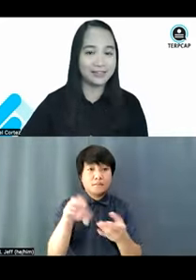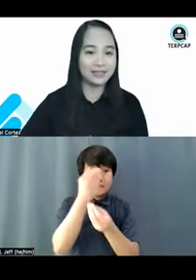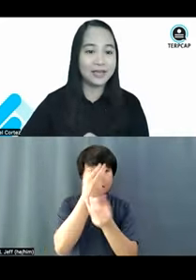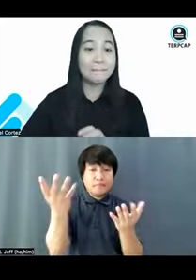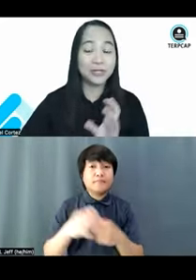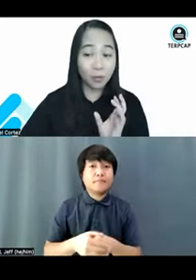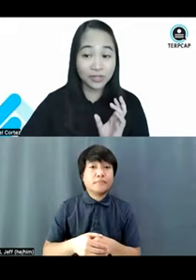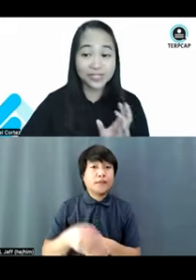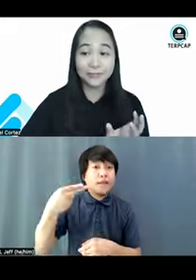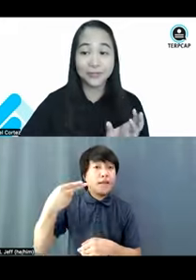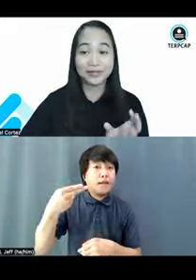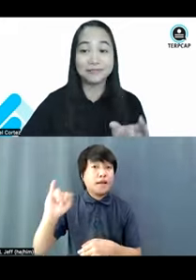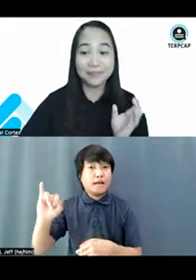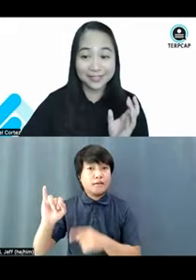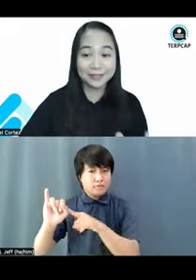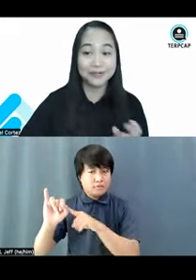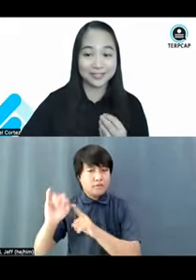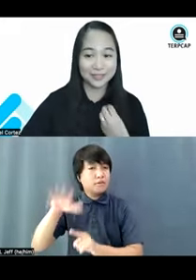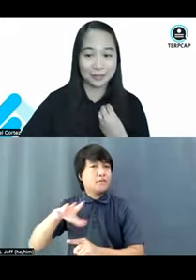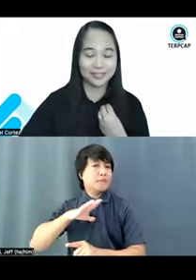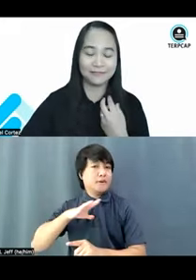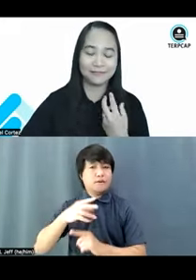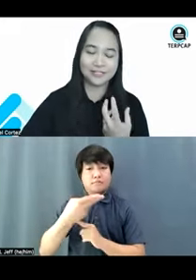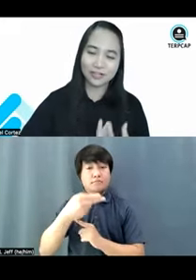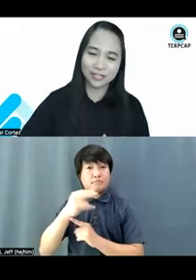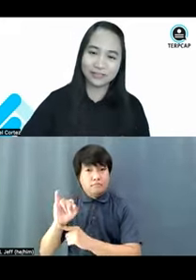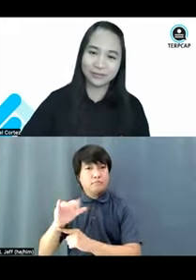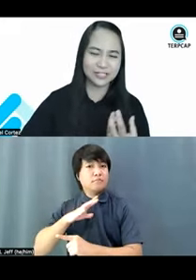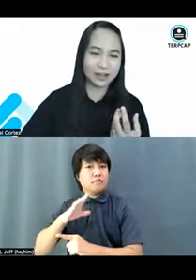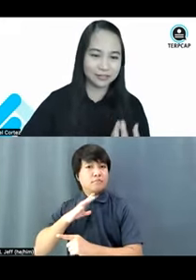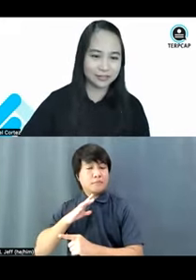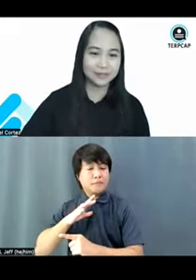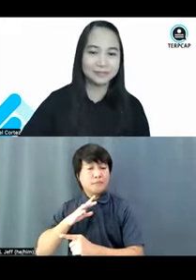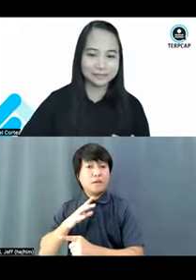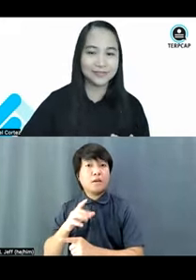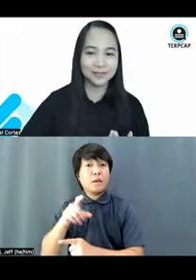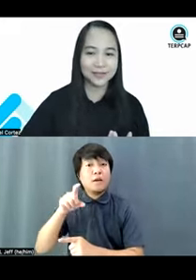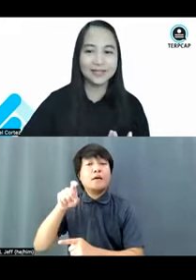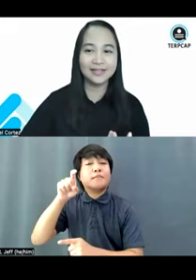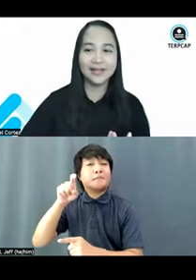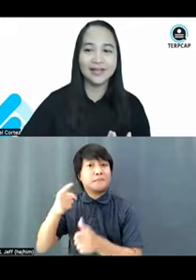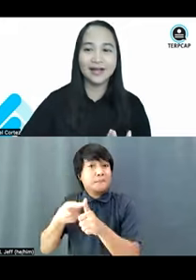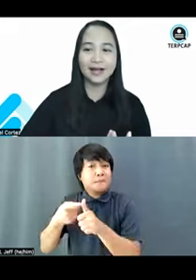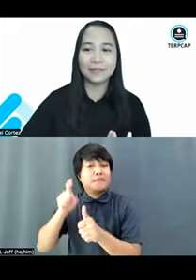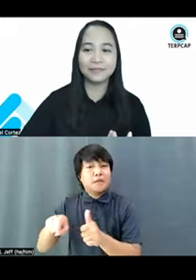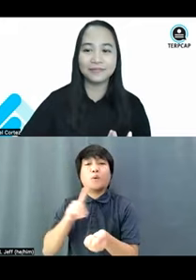fine, but only if you are a medical practitioner, like a physician or a doctor. Okay?